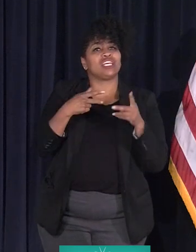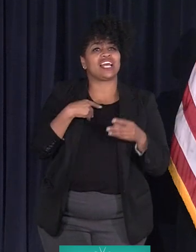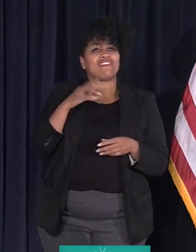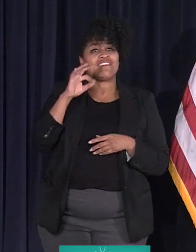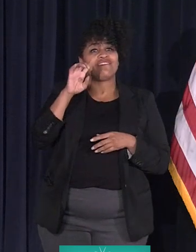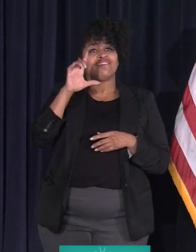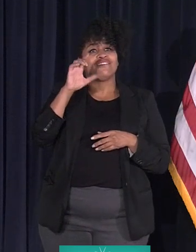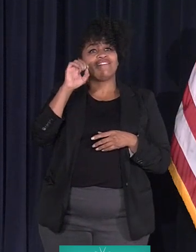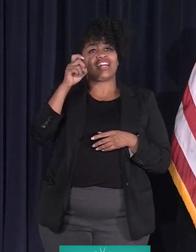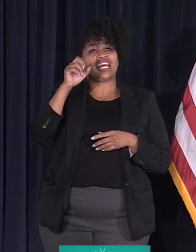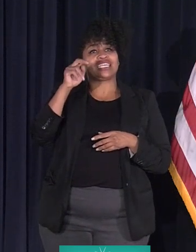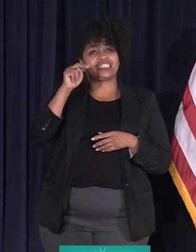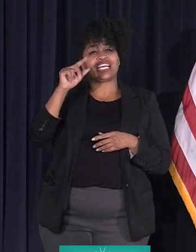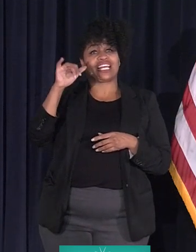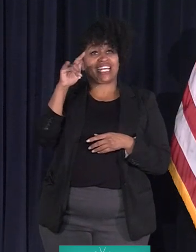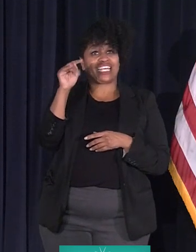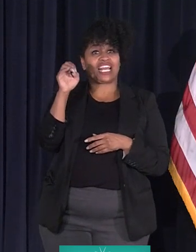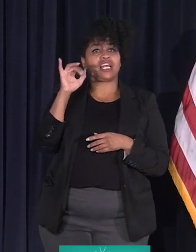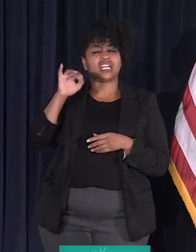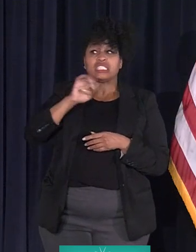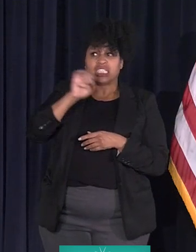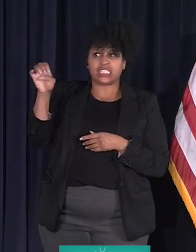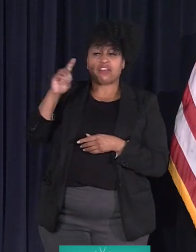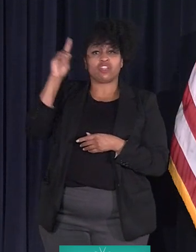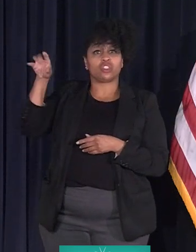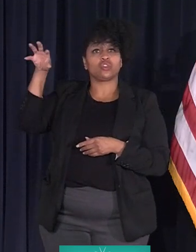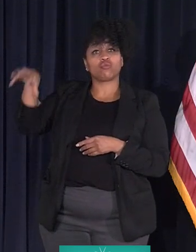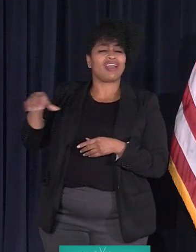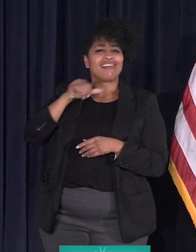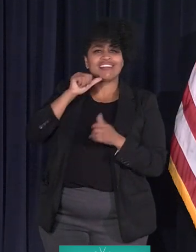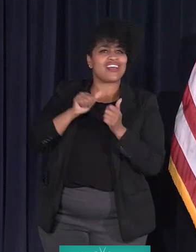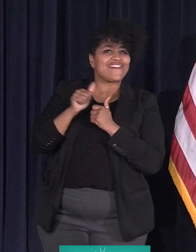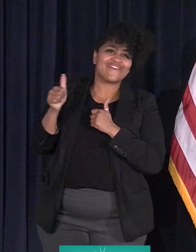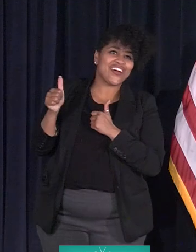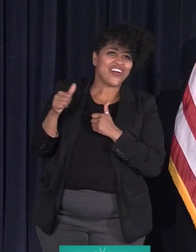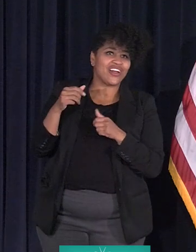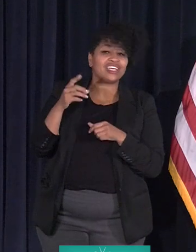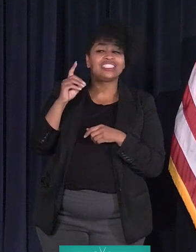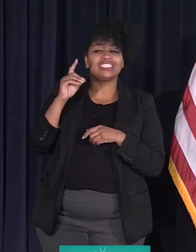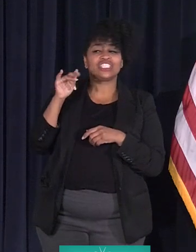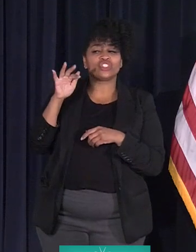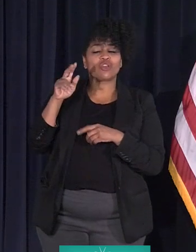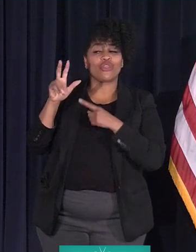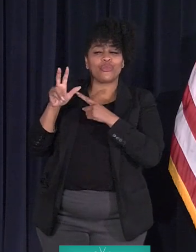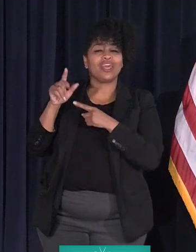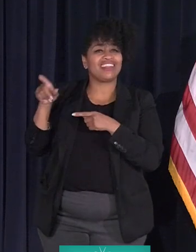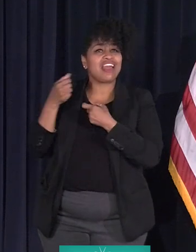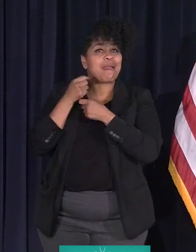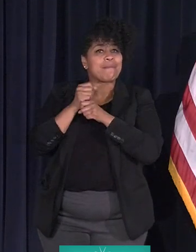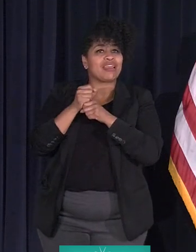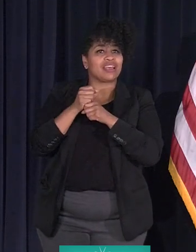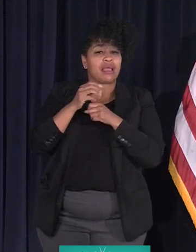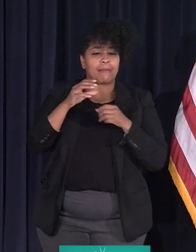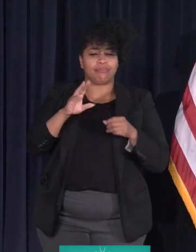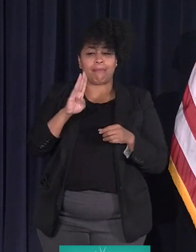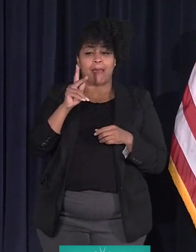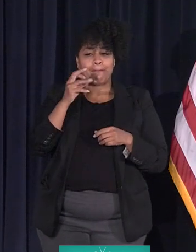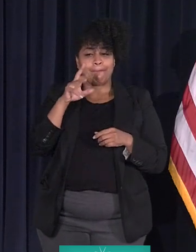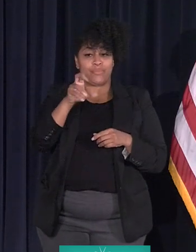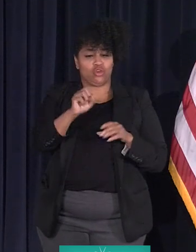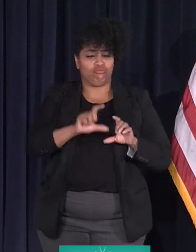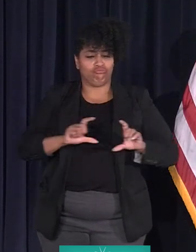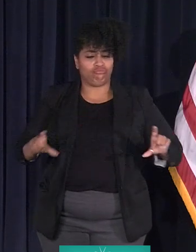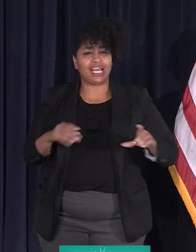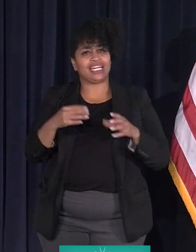Flexingate, which is located over on the east side of Detroit, not far away in District 3. They're making the bumpers and much of the